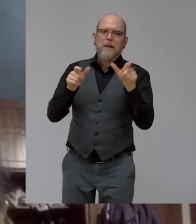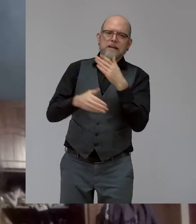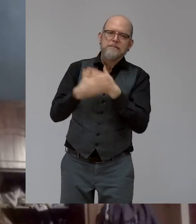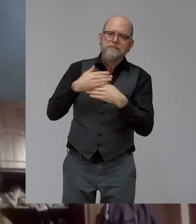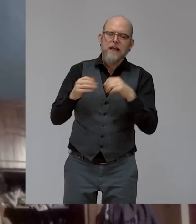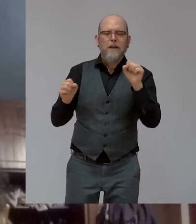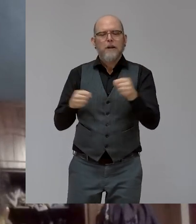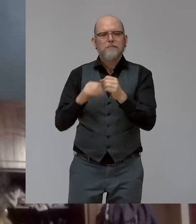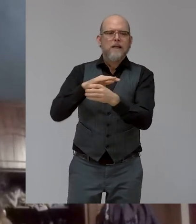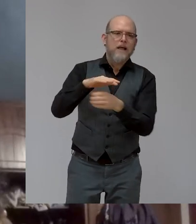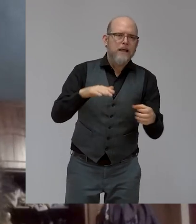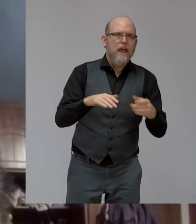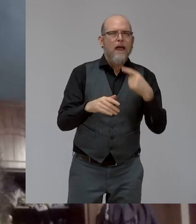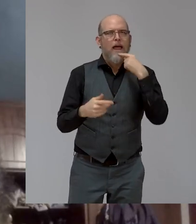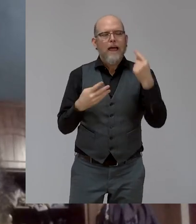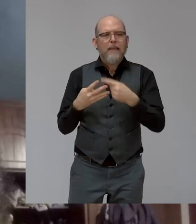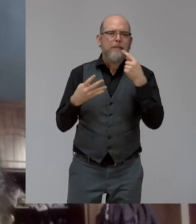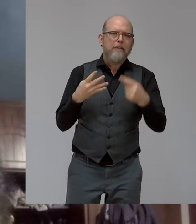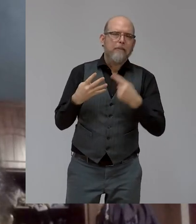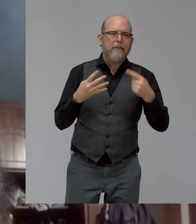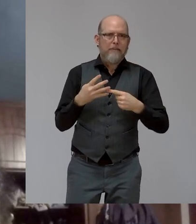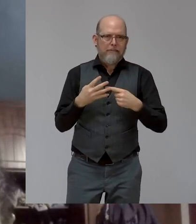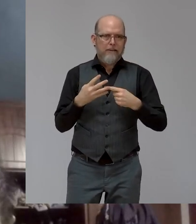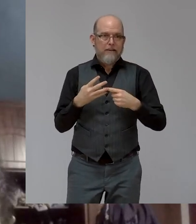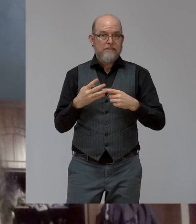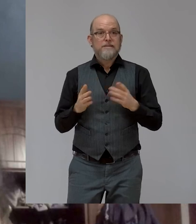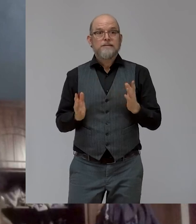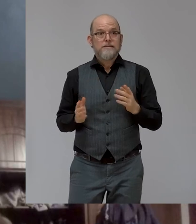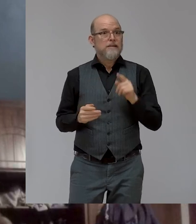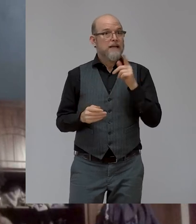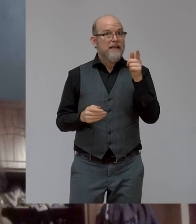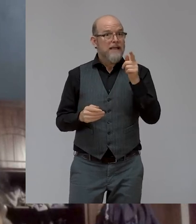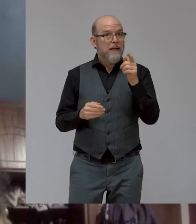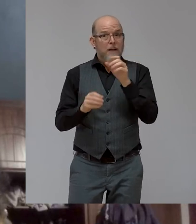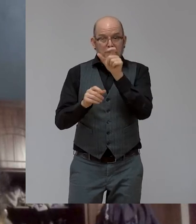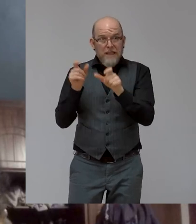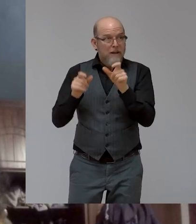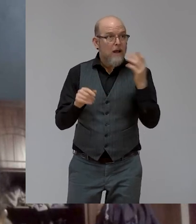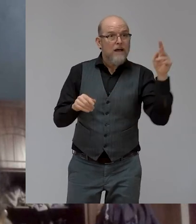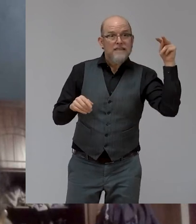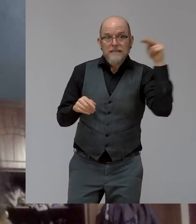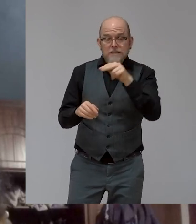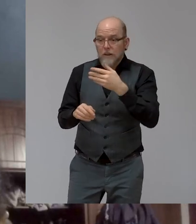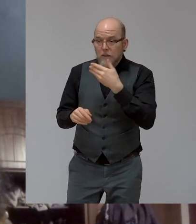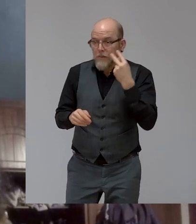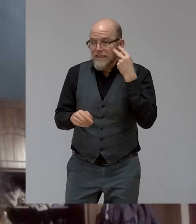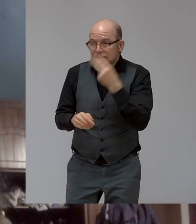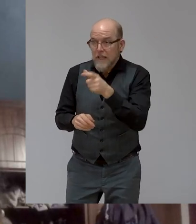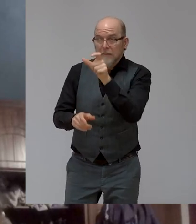because I think still it's not viewed from a value angle. It's not viewed from a loss of asset